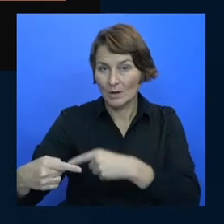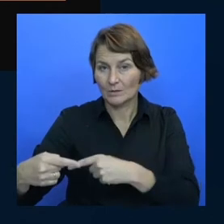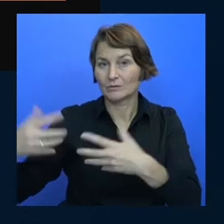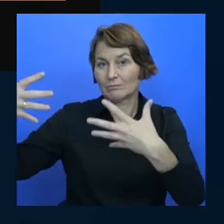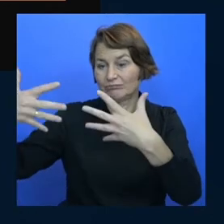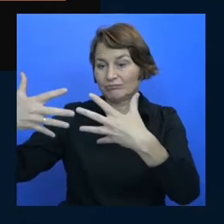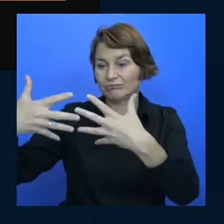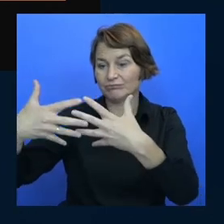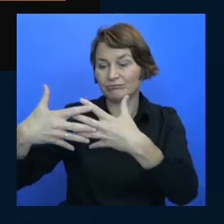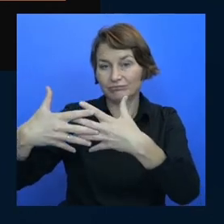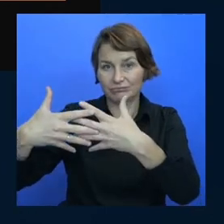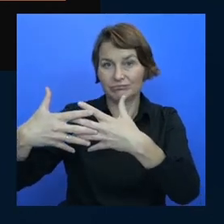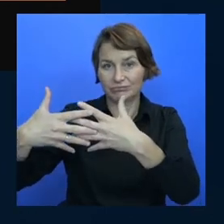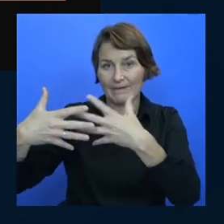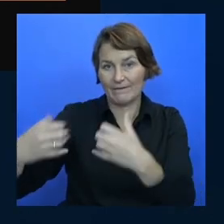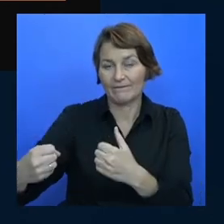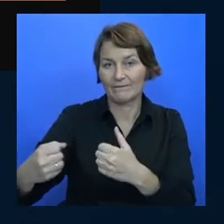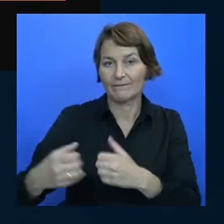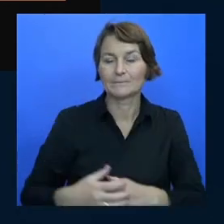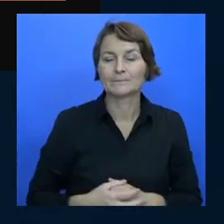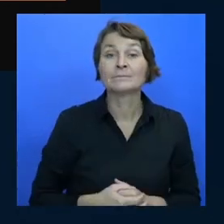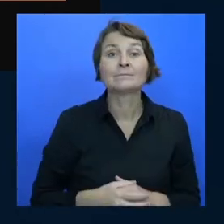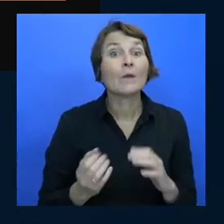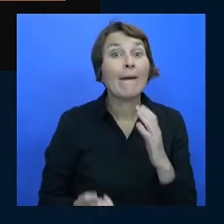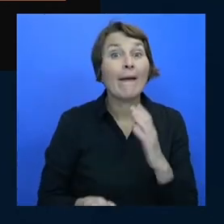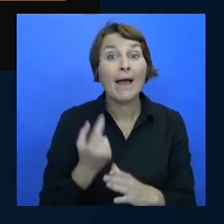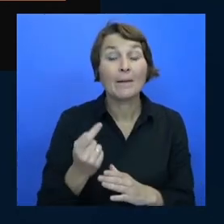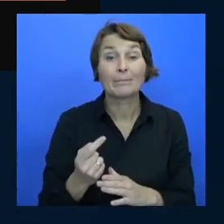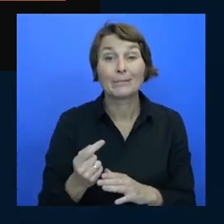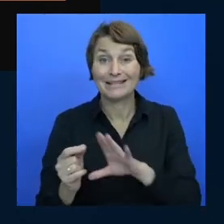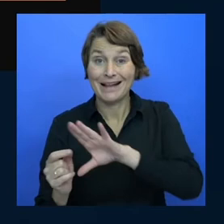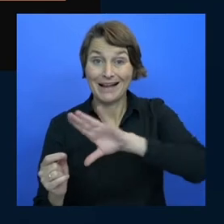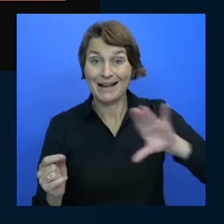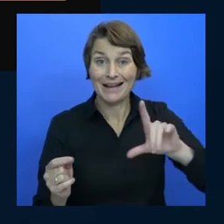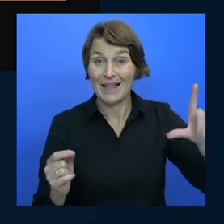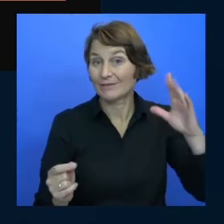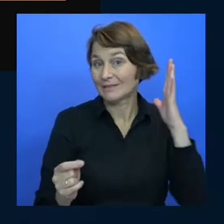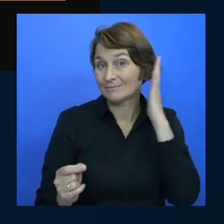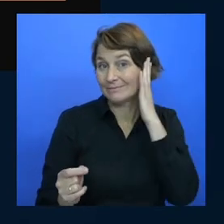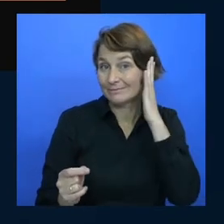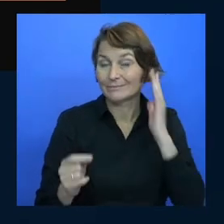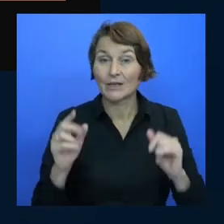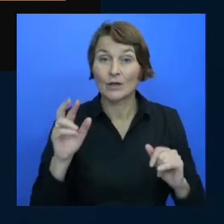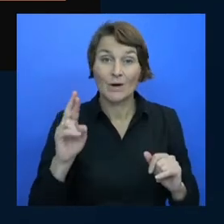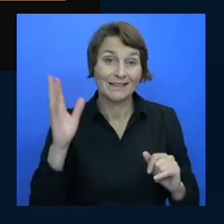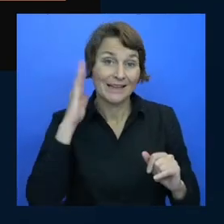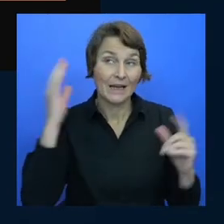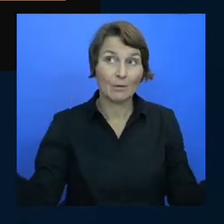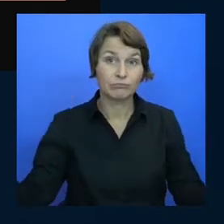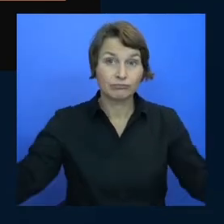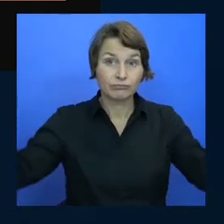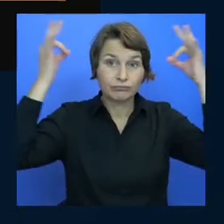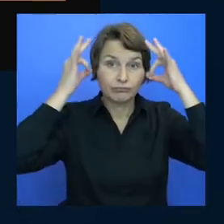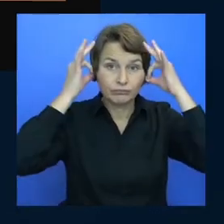a loom what was happening was the left side the left ear and the right ear were coming down as two separate files